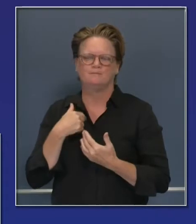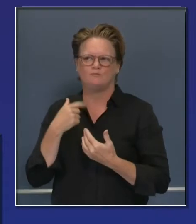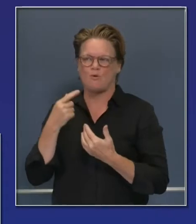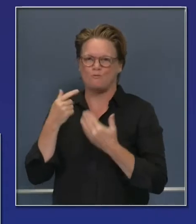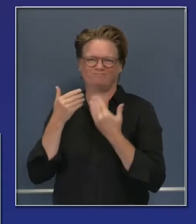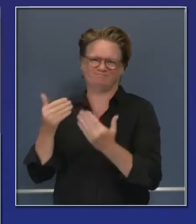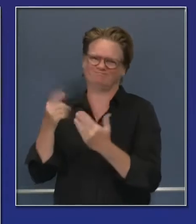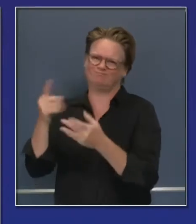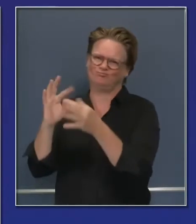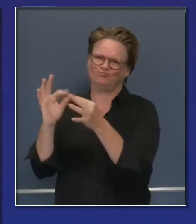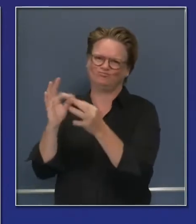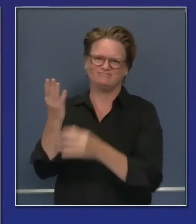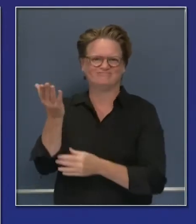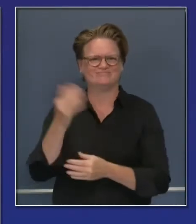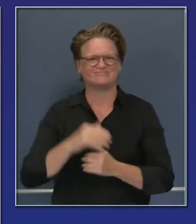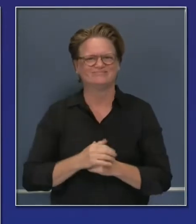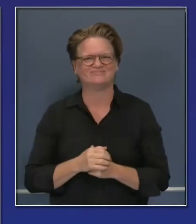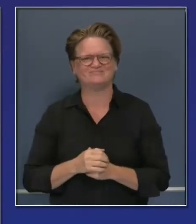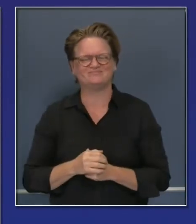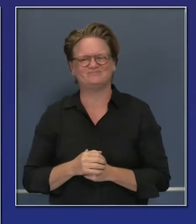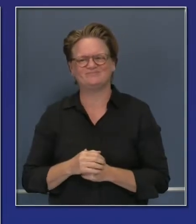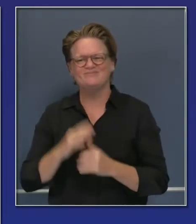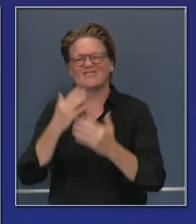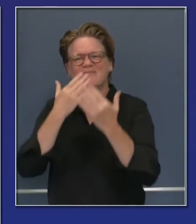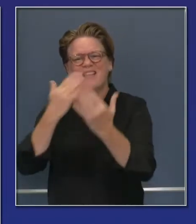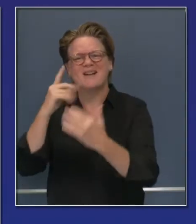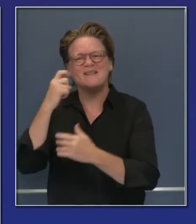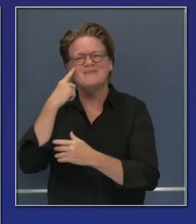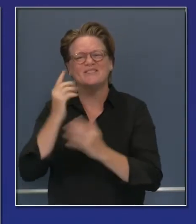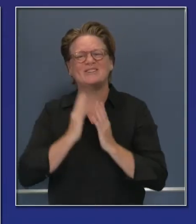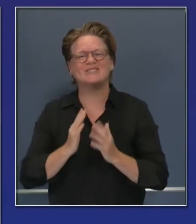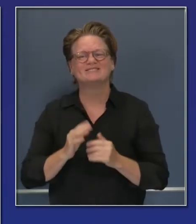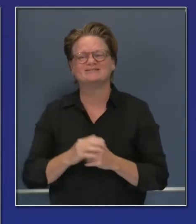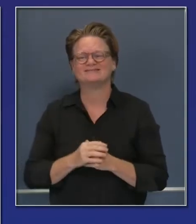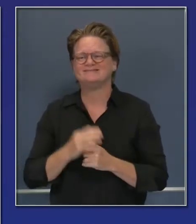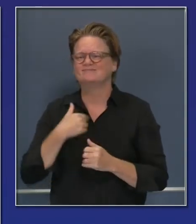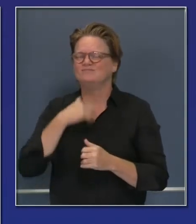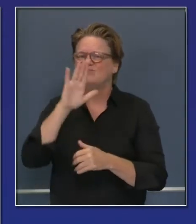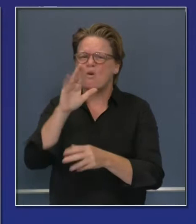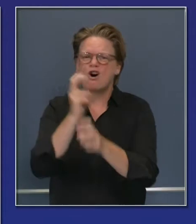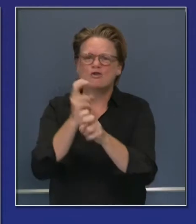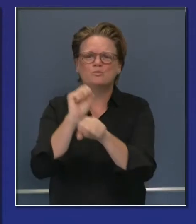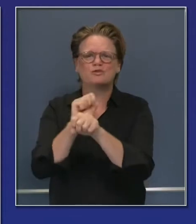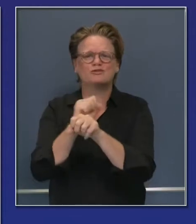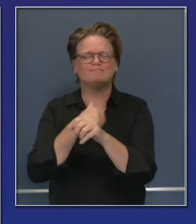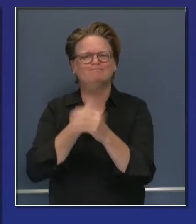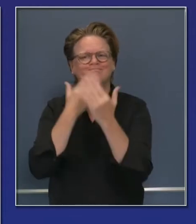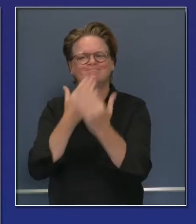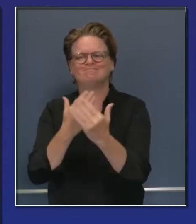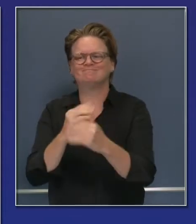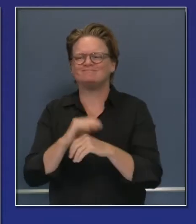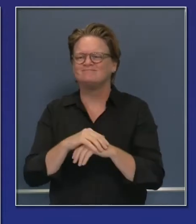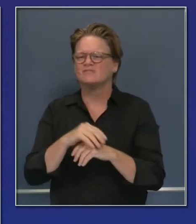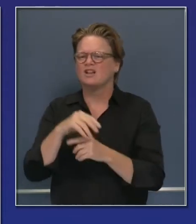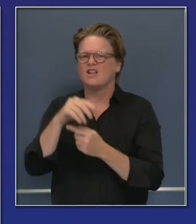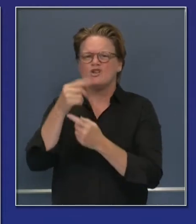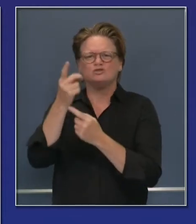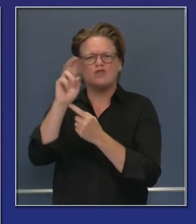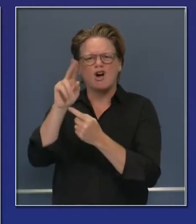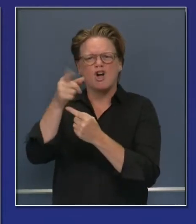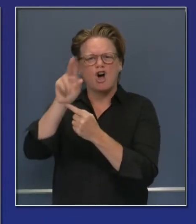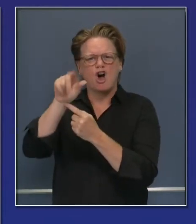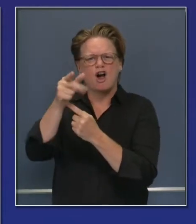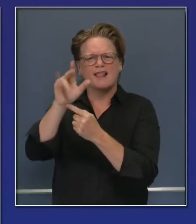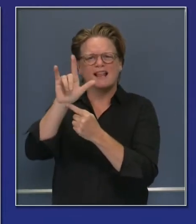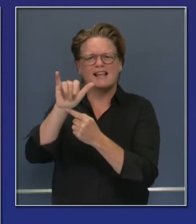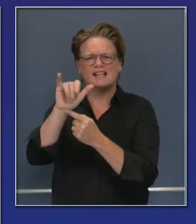Thank you so much, Governor Newsom. And this is a thank you so much for your efforts. Also, Dr. Ghali, I know, has been working hard, as so many have in